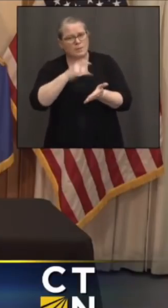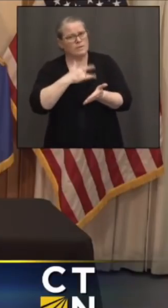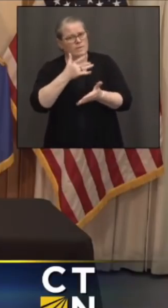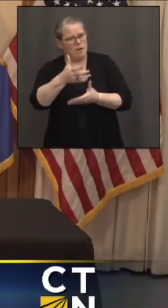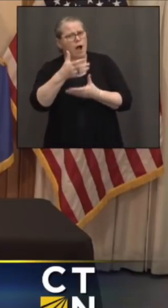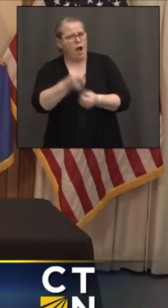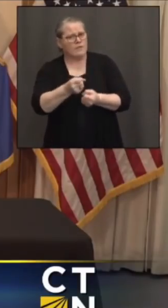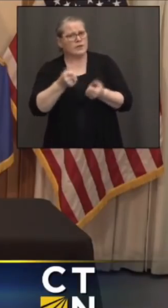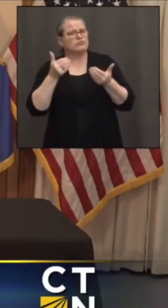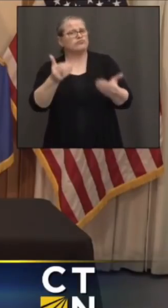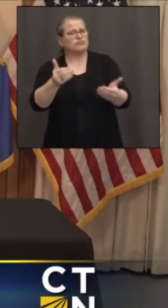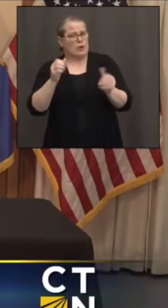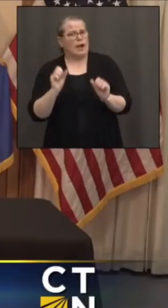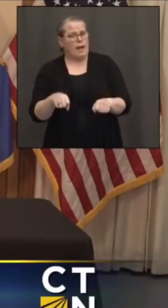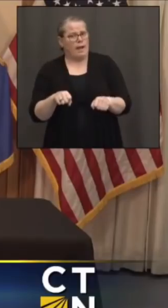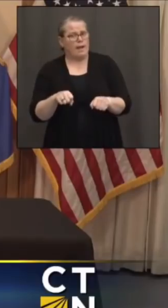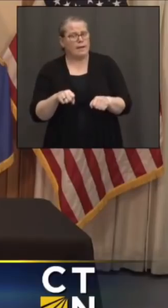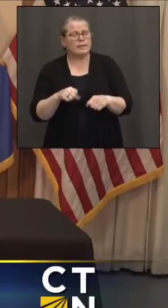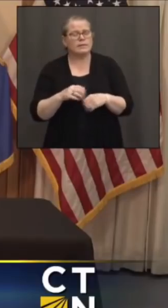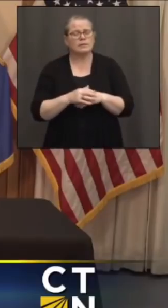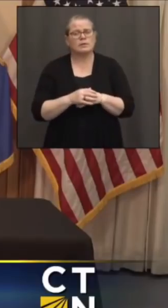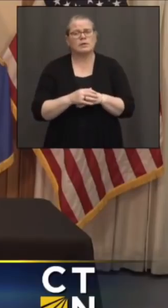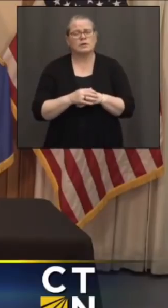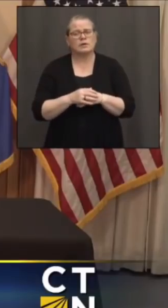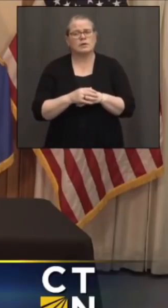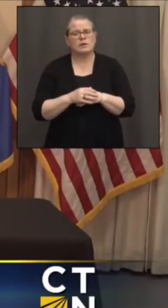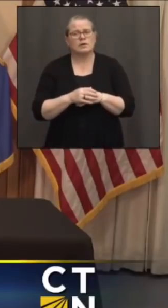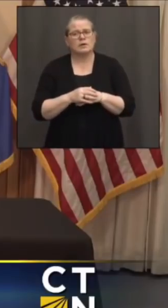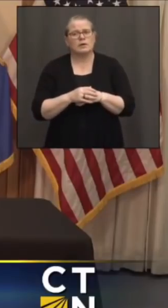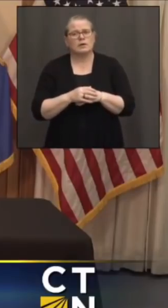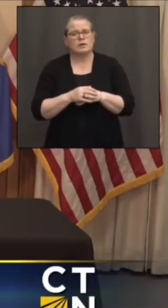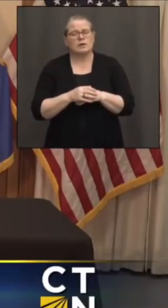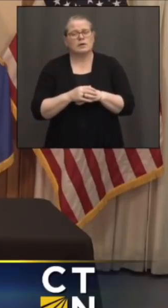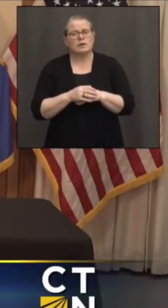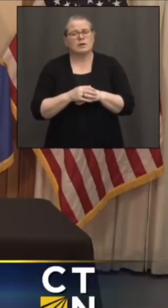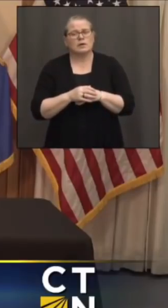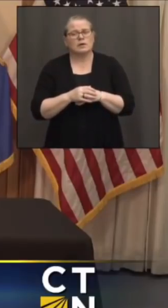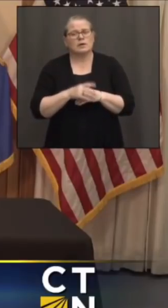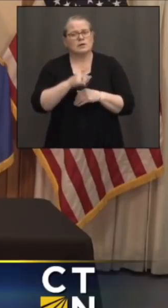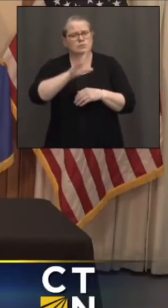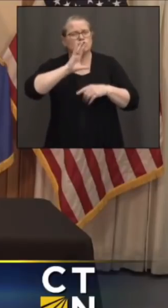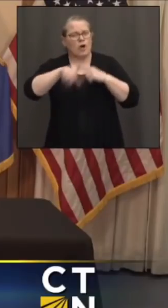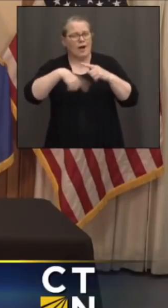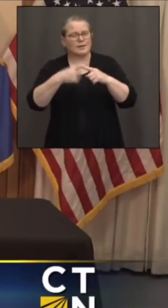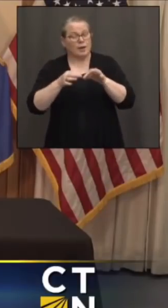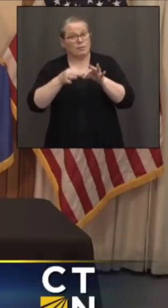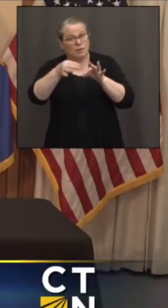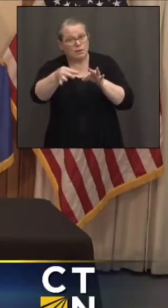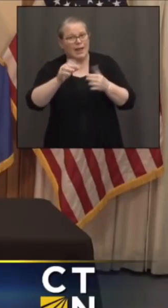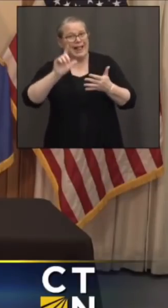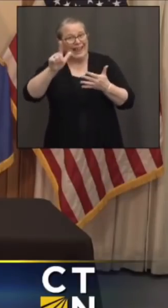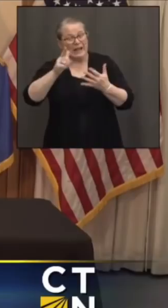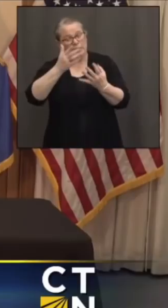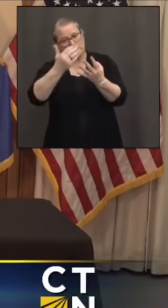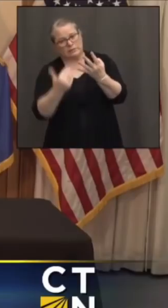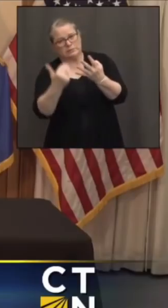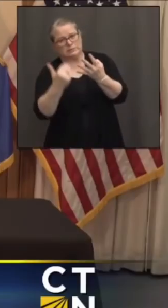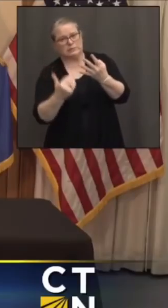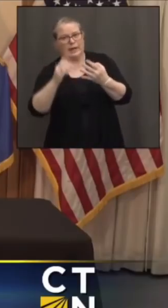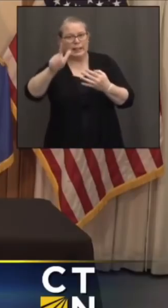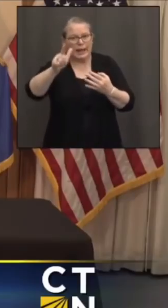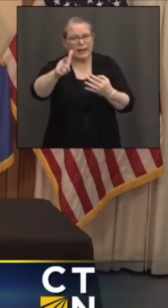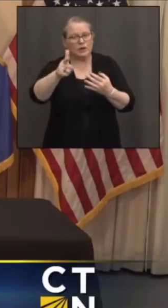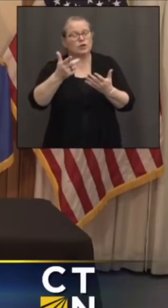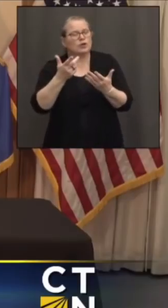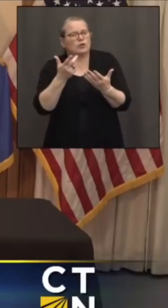you know, as far as it being later than or as late as possible, obviously, there's a certain time frame that are under